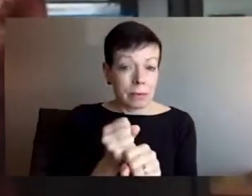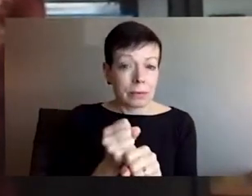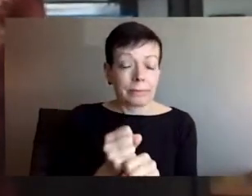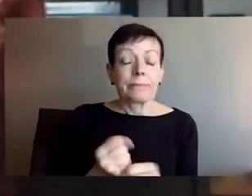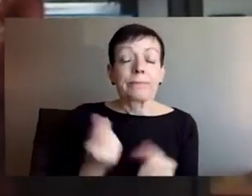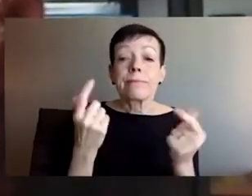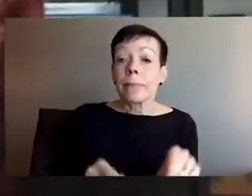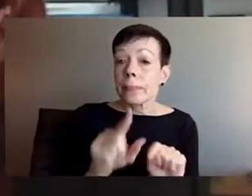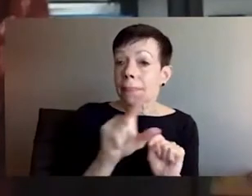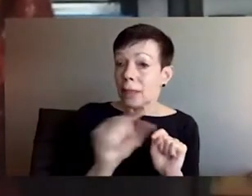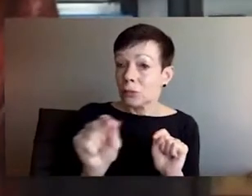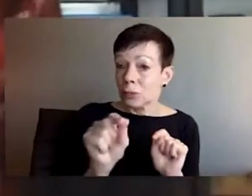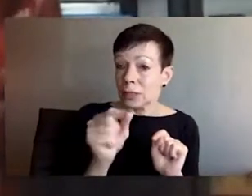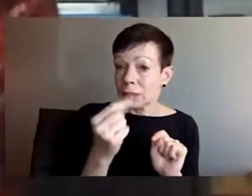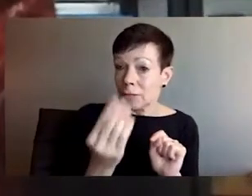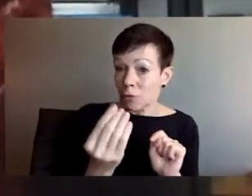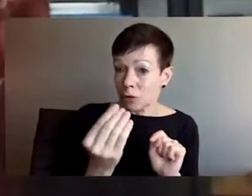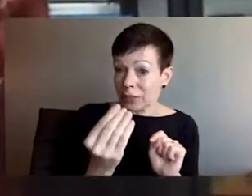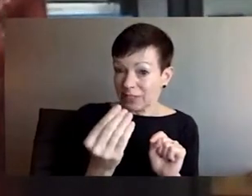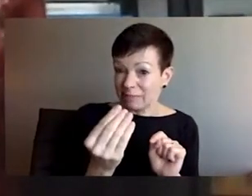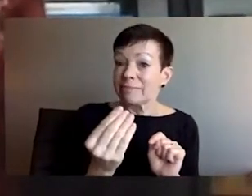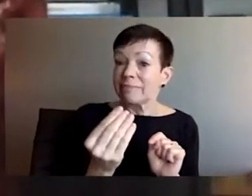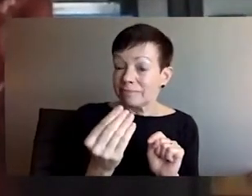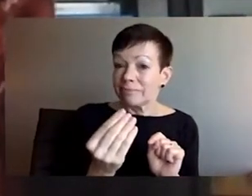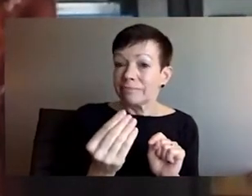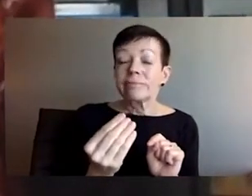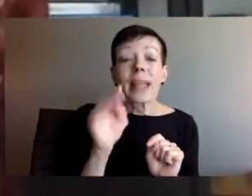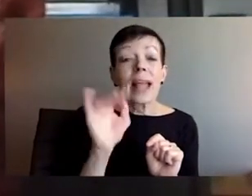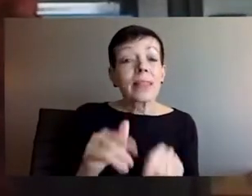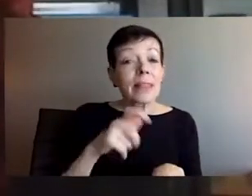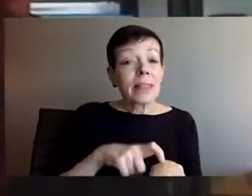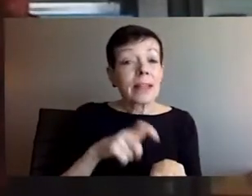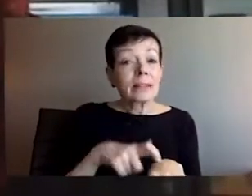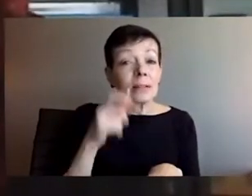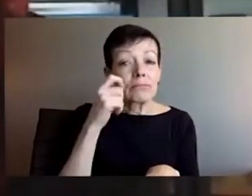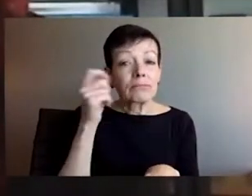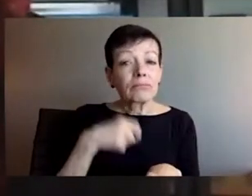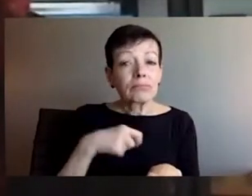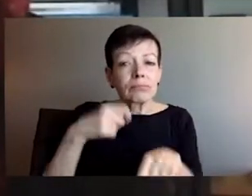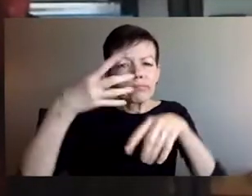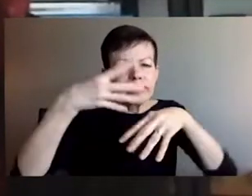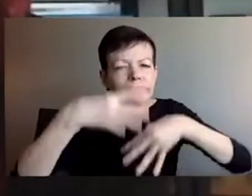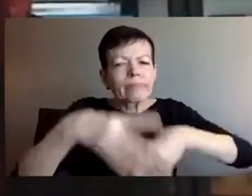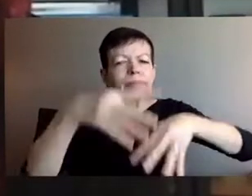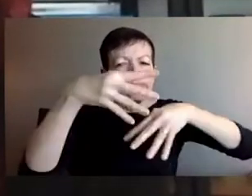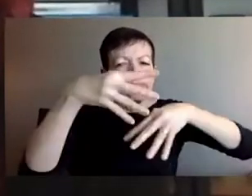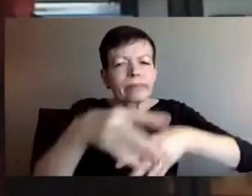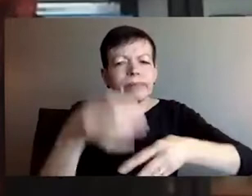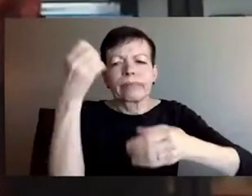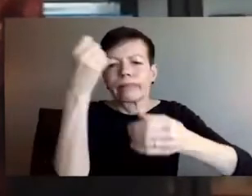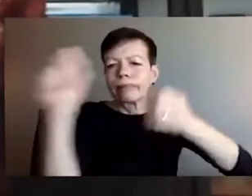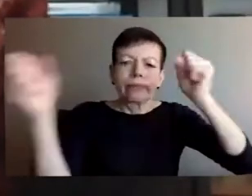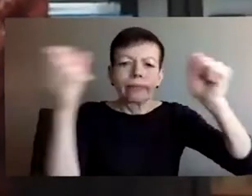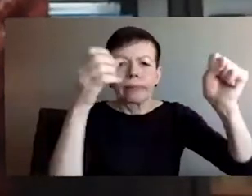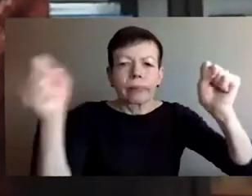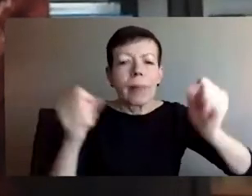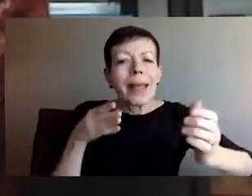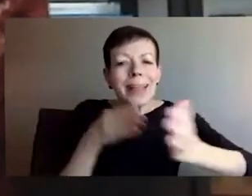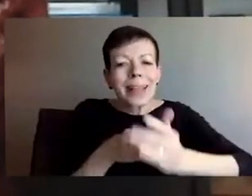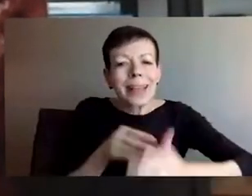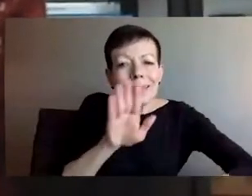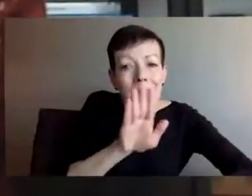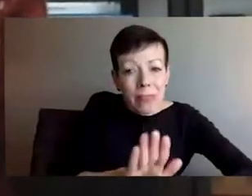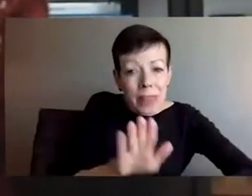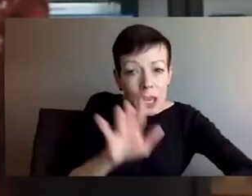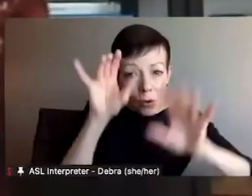but for the purposes of time, let's focus on the last eight years, since that is a phrase you will be hearing more and more